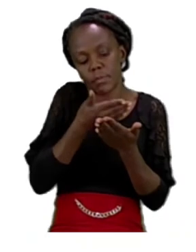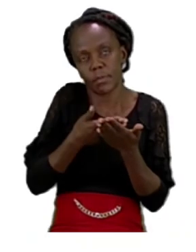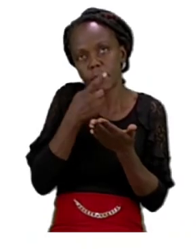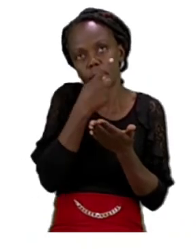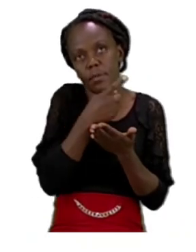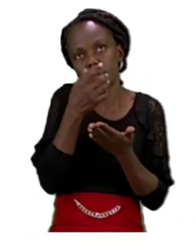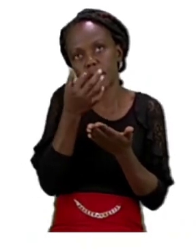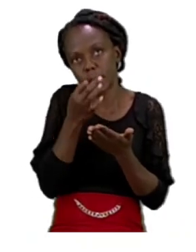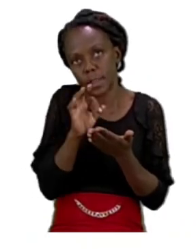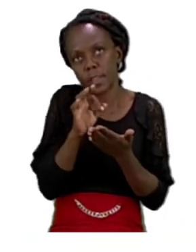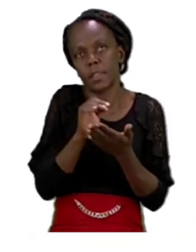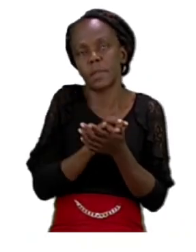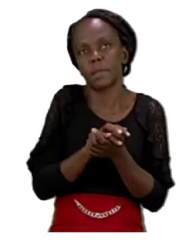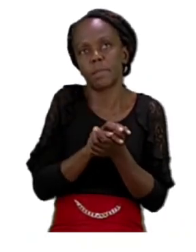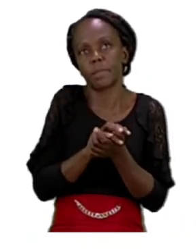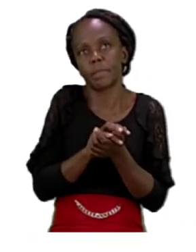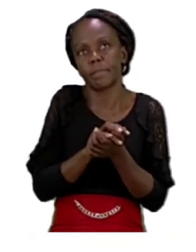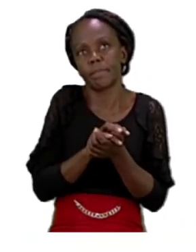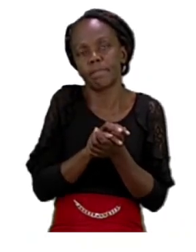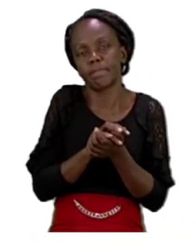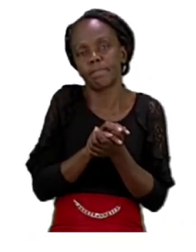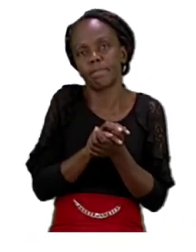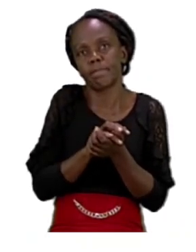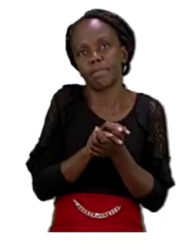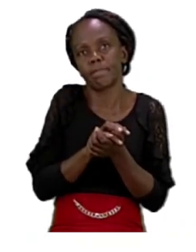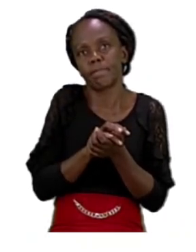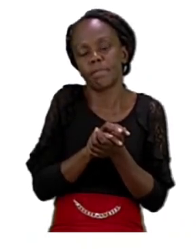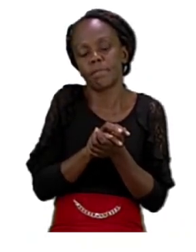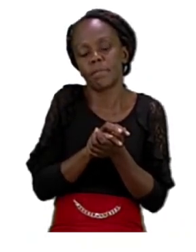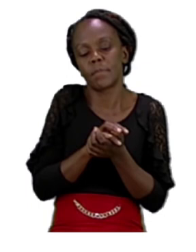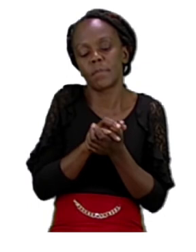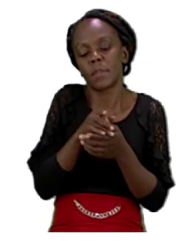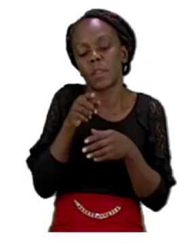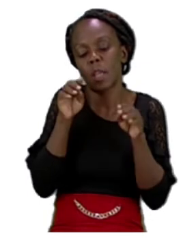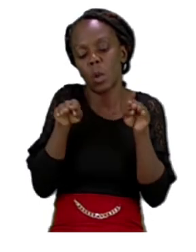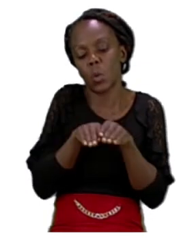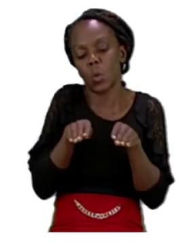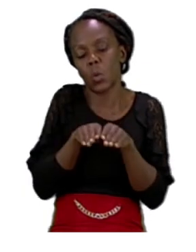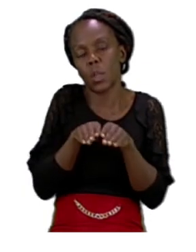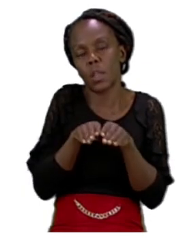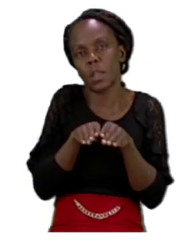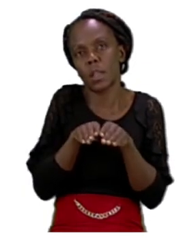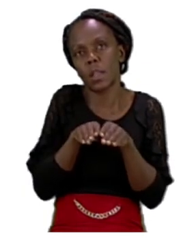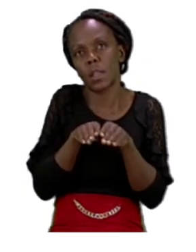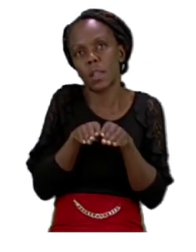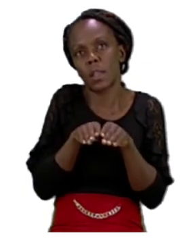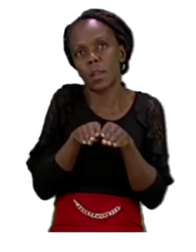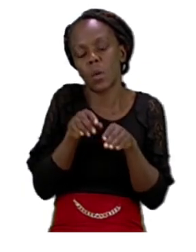we are going to be doing syllables and this is when we read the words and we break them down